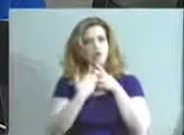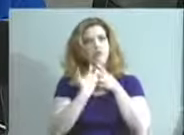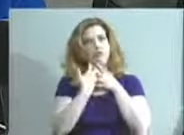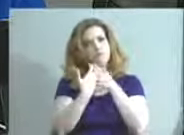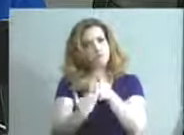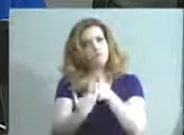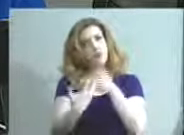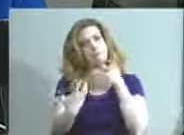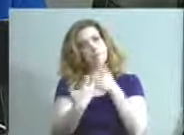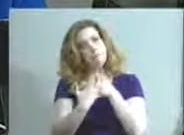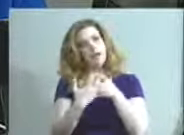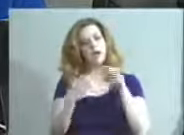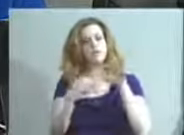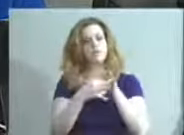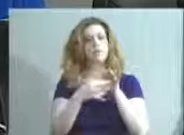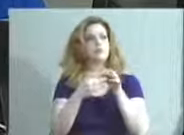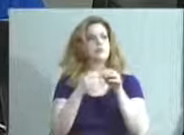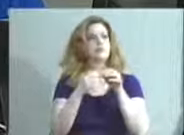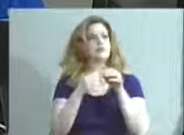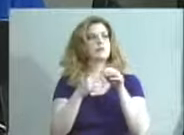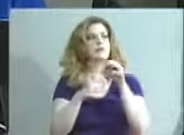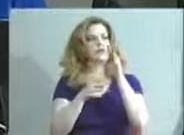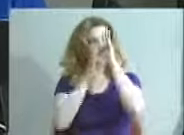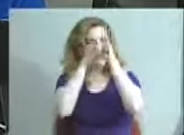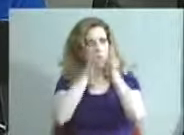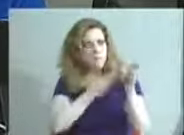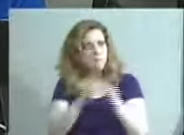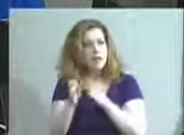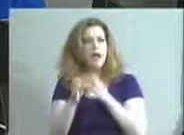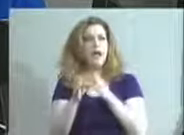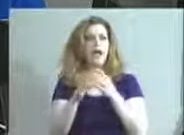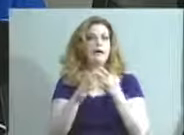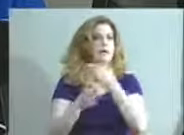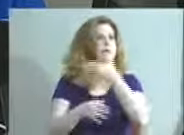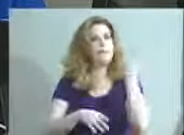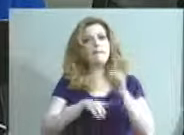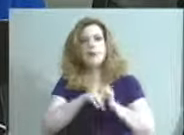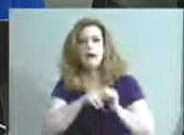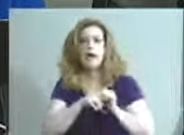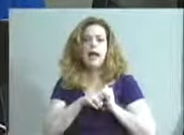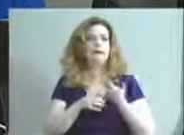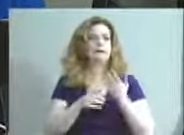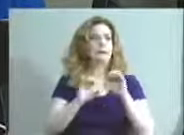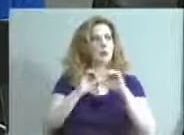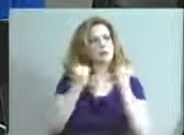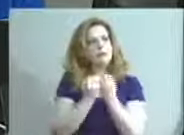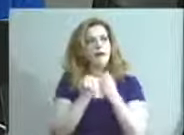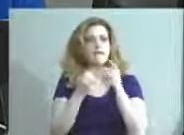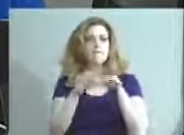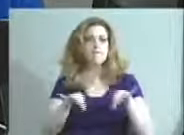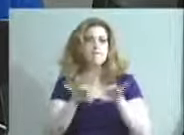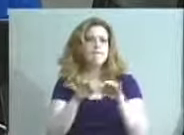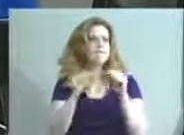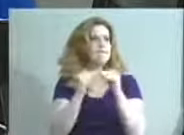plan, that it's in line with best practices, our organizational values, and all of that.